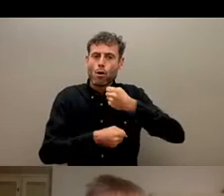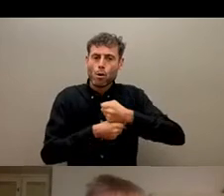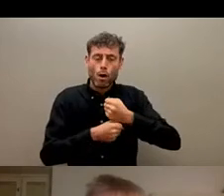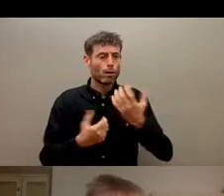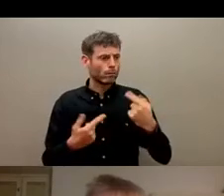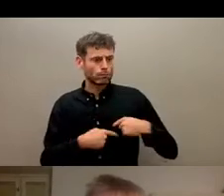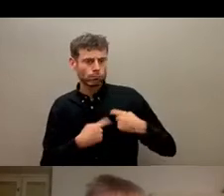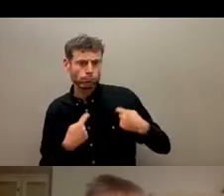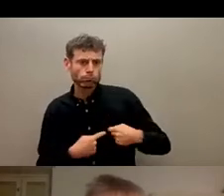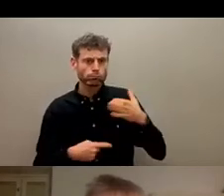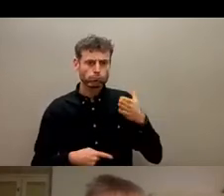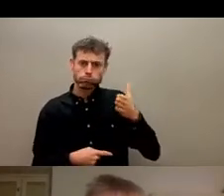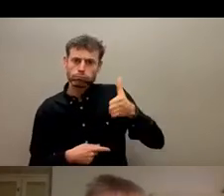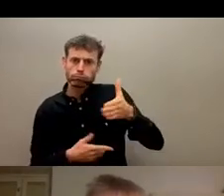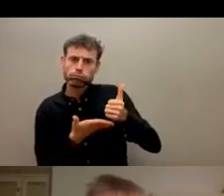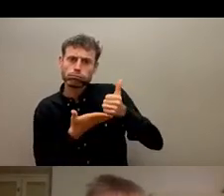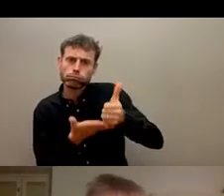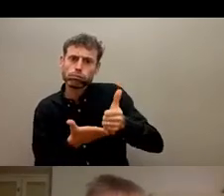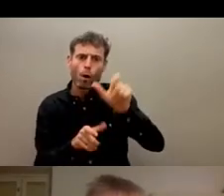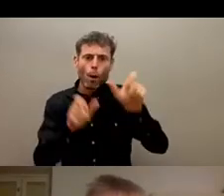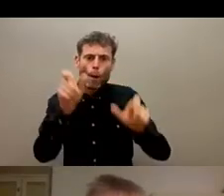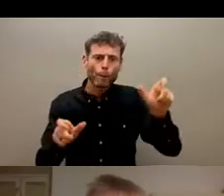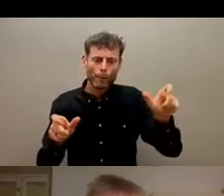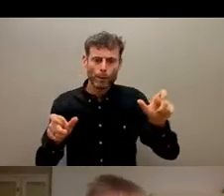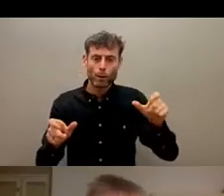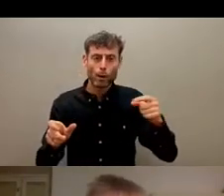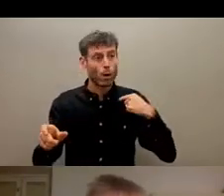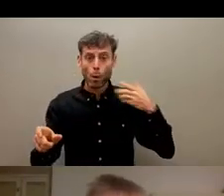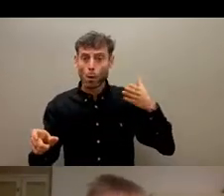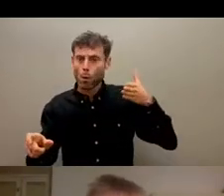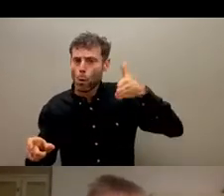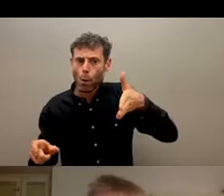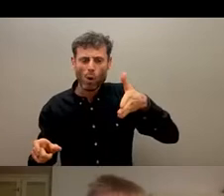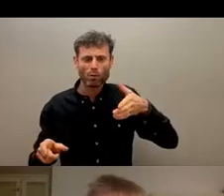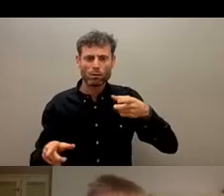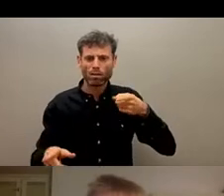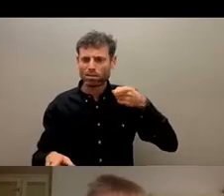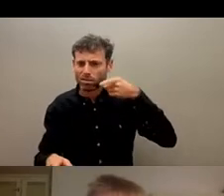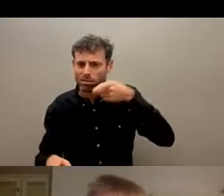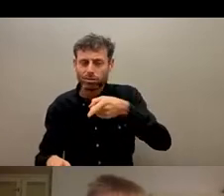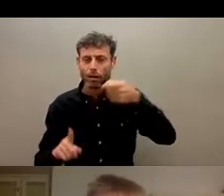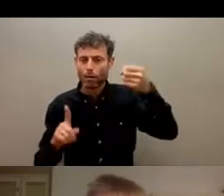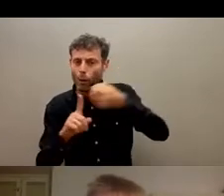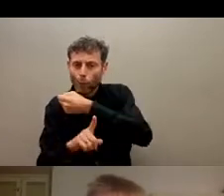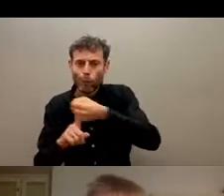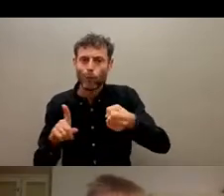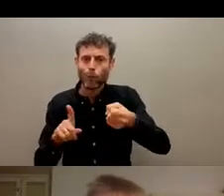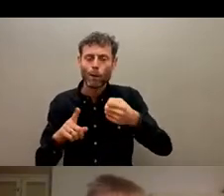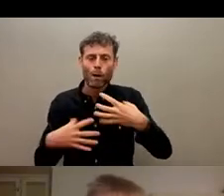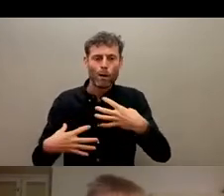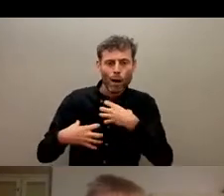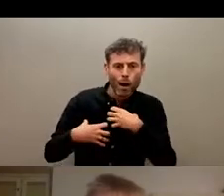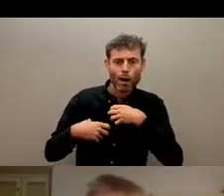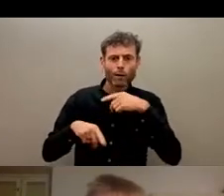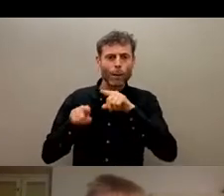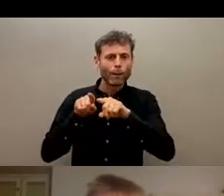when we get involved in this work. But actually what we are, what we've learned over the decades is that we both